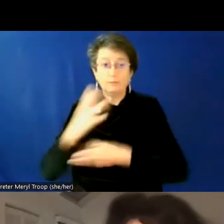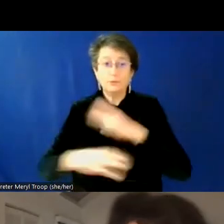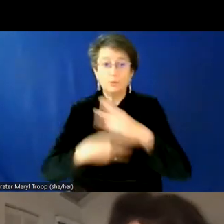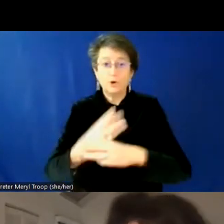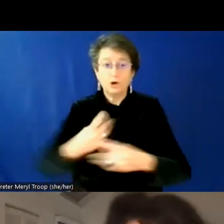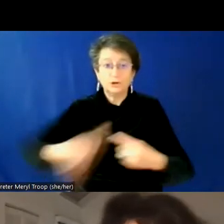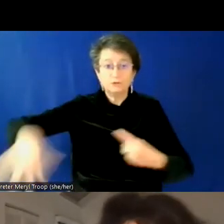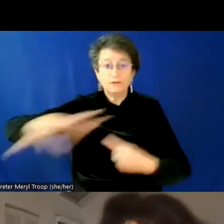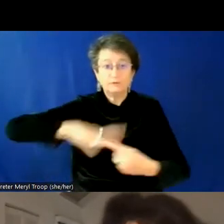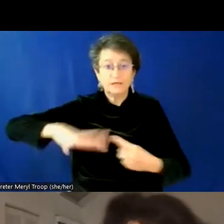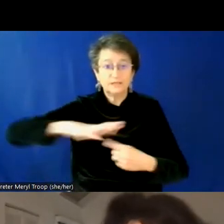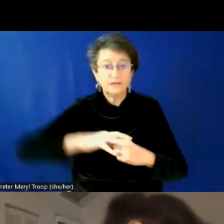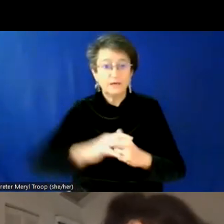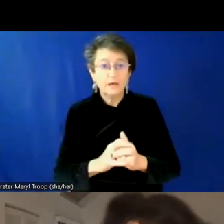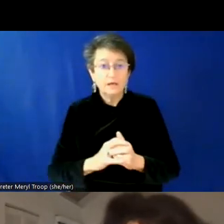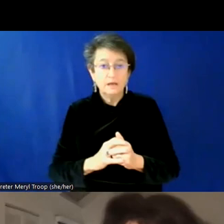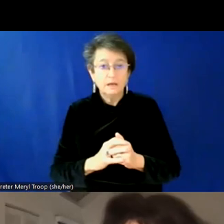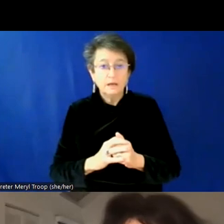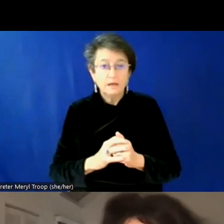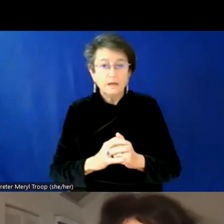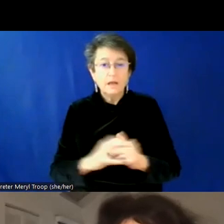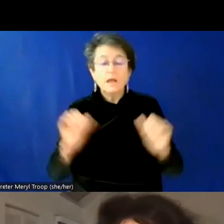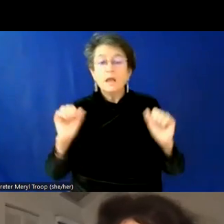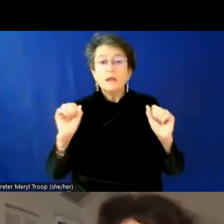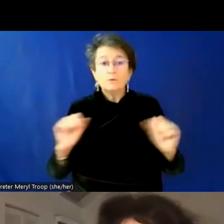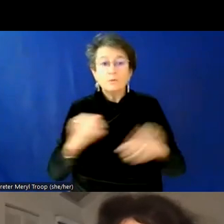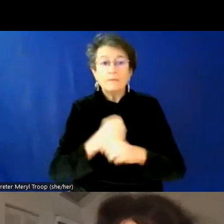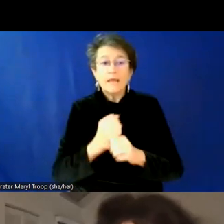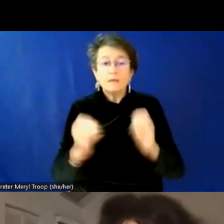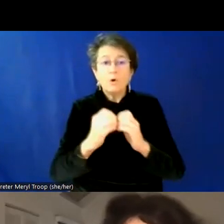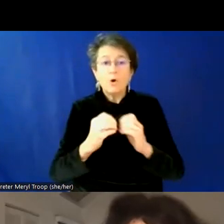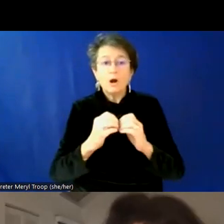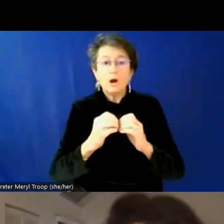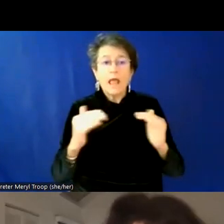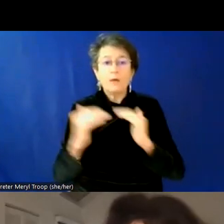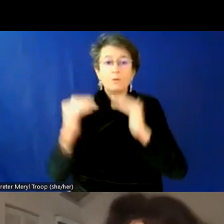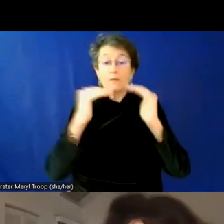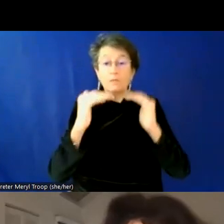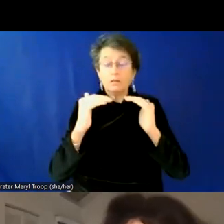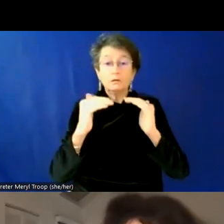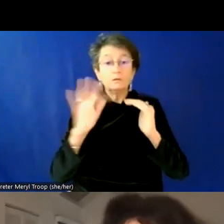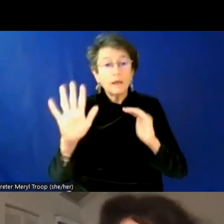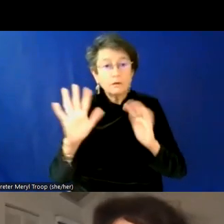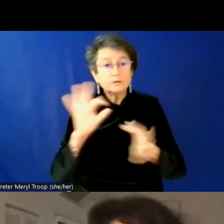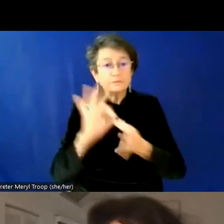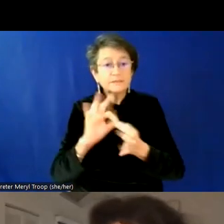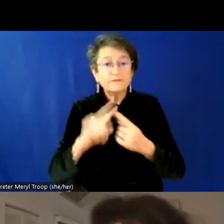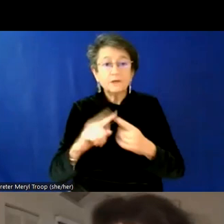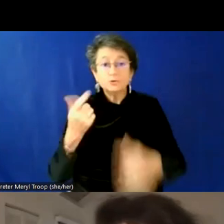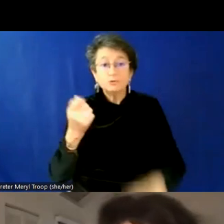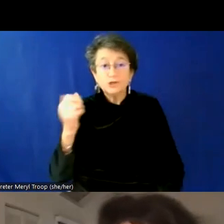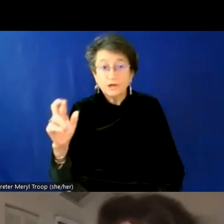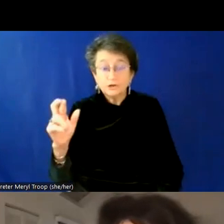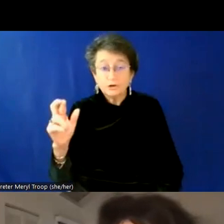just be a little bit more inclusive and equitable, but specific to gender and certainly more broadly with the